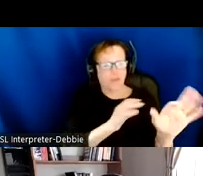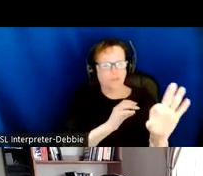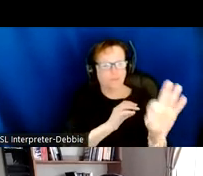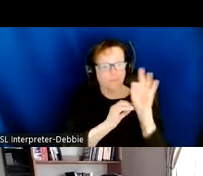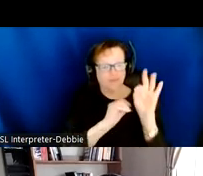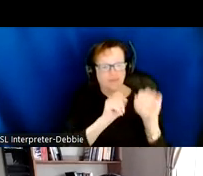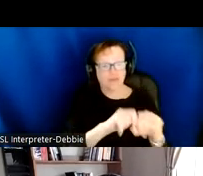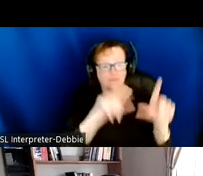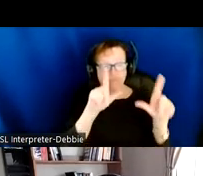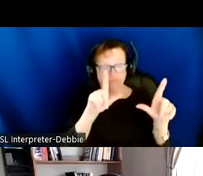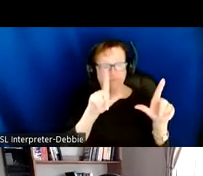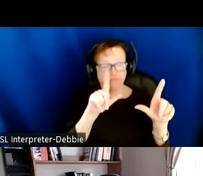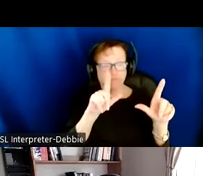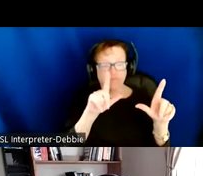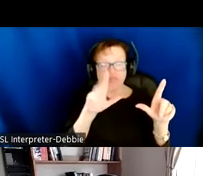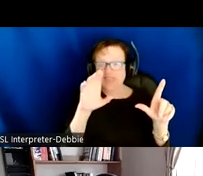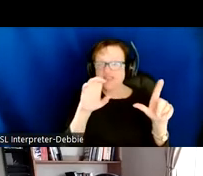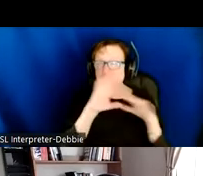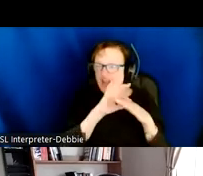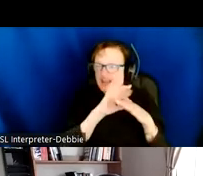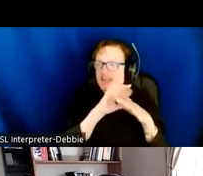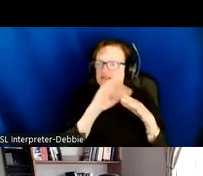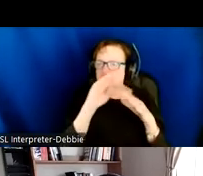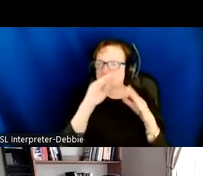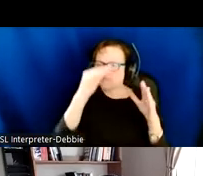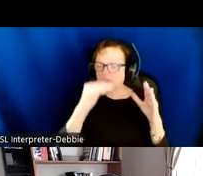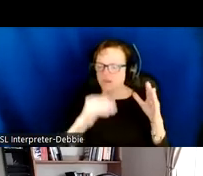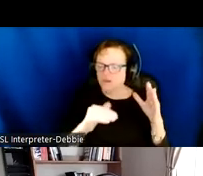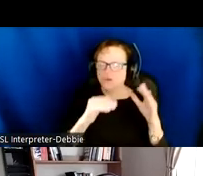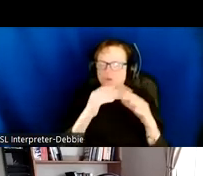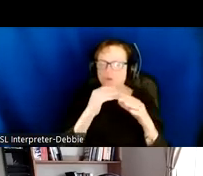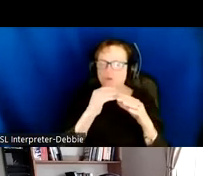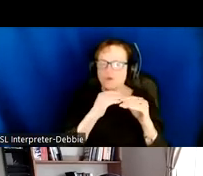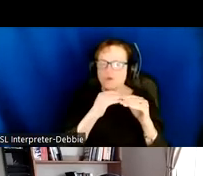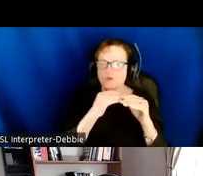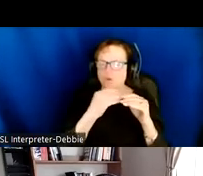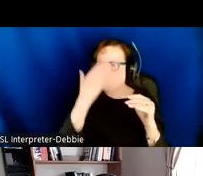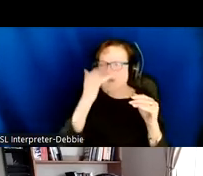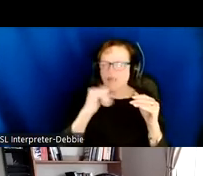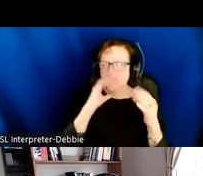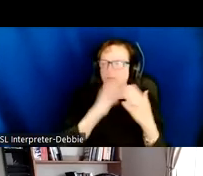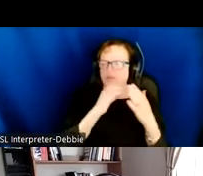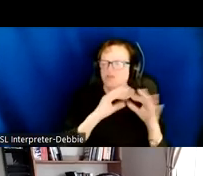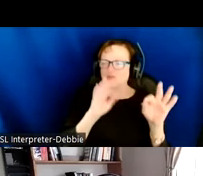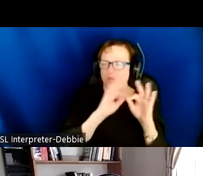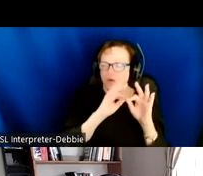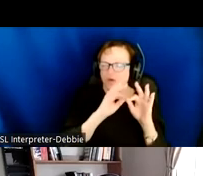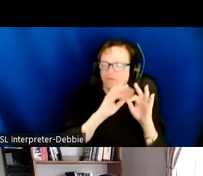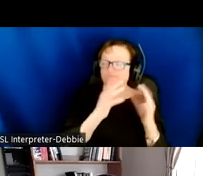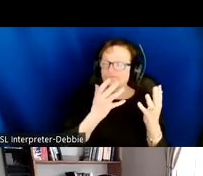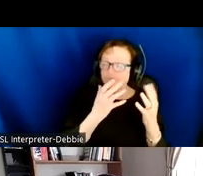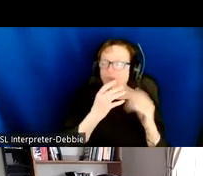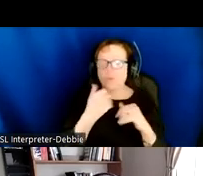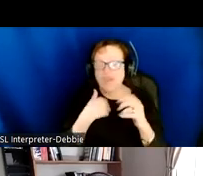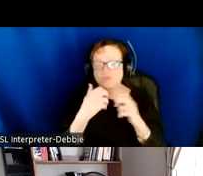context menu for a particular image, for a particular photo. And we run into problems in a few ways. One is there